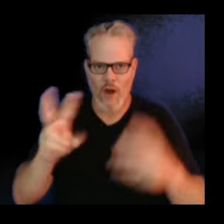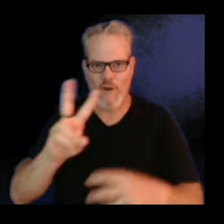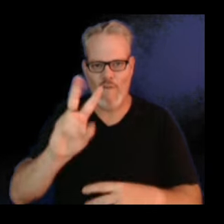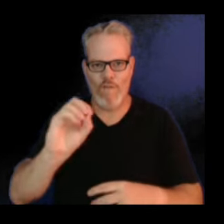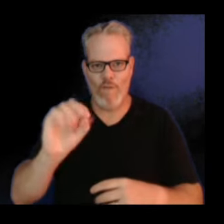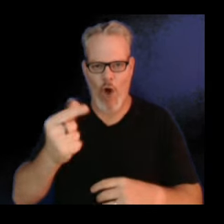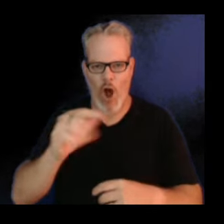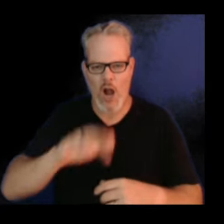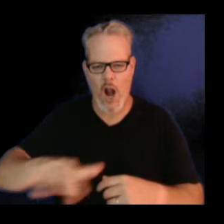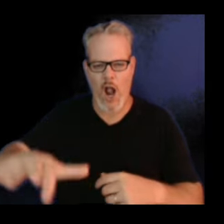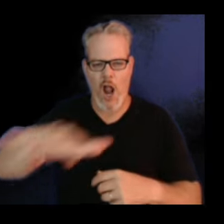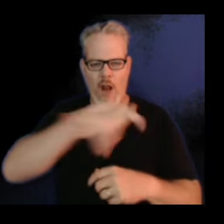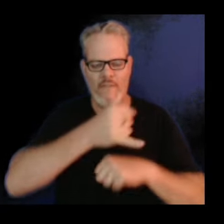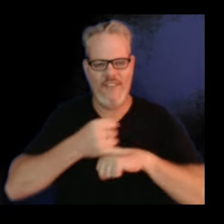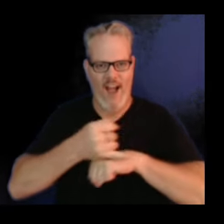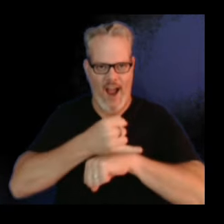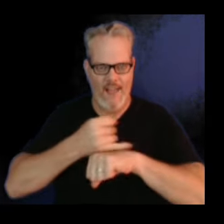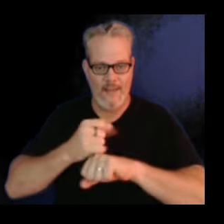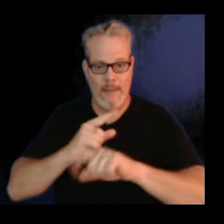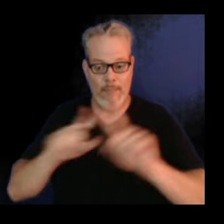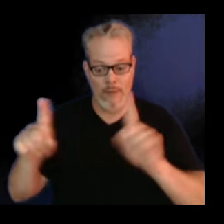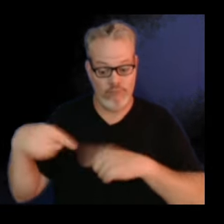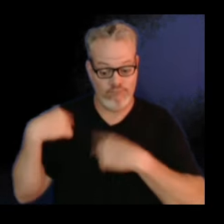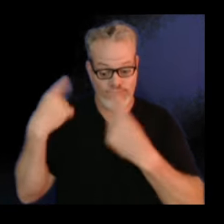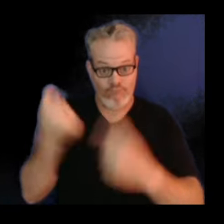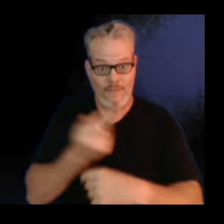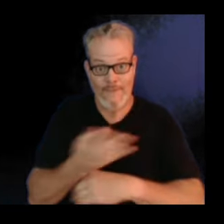been a lot better on the island over the last few days here.